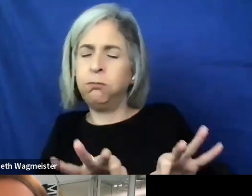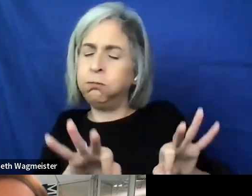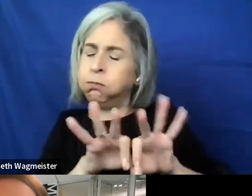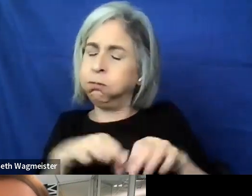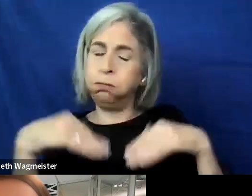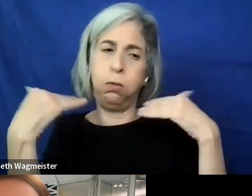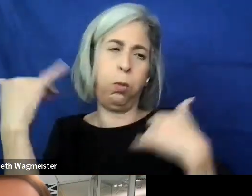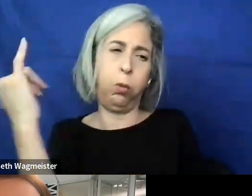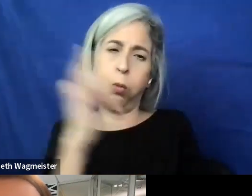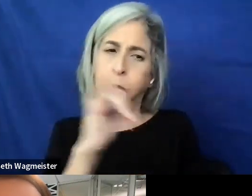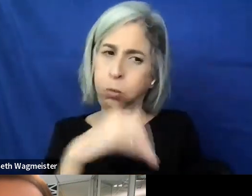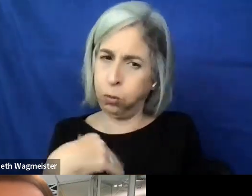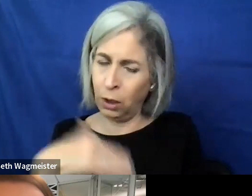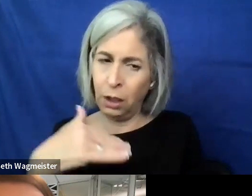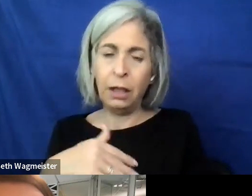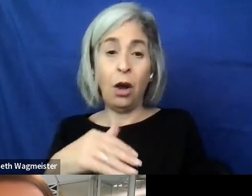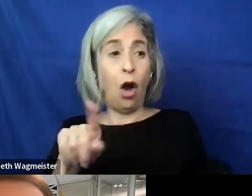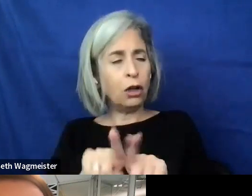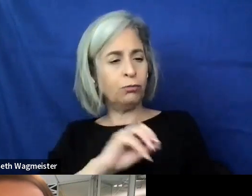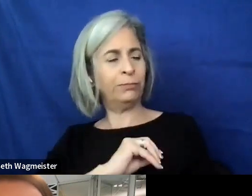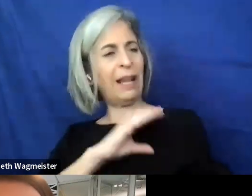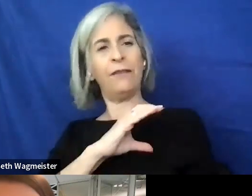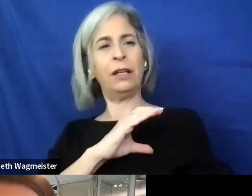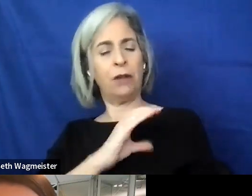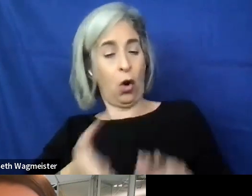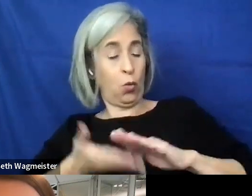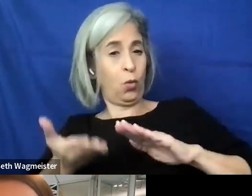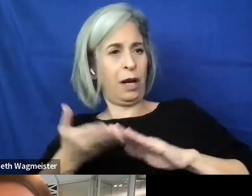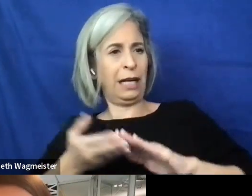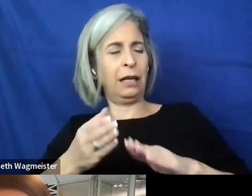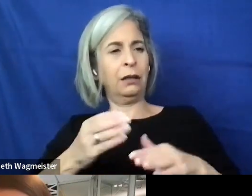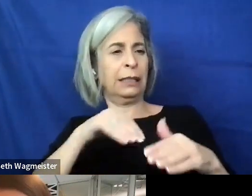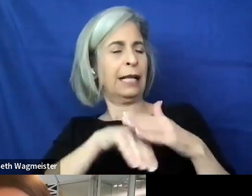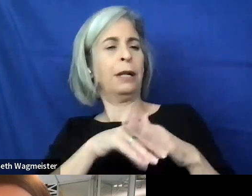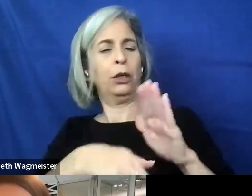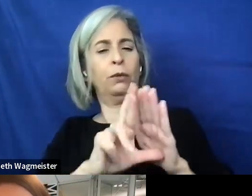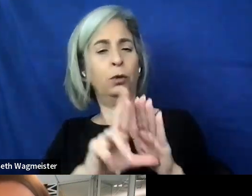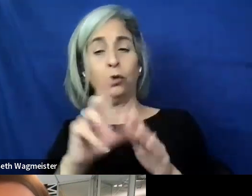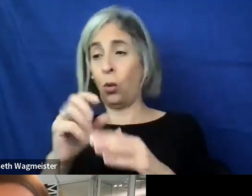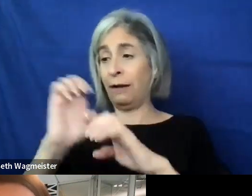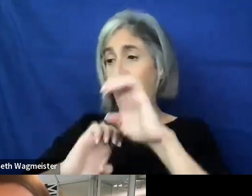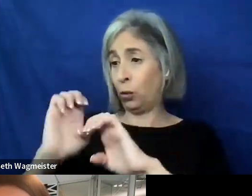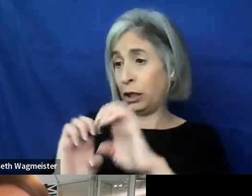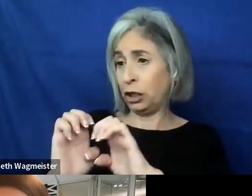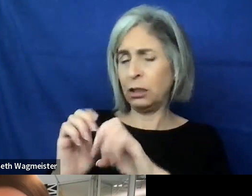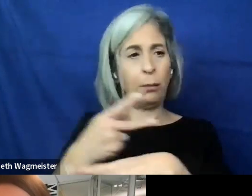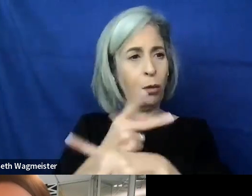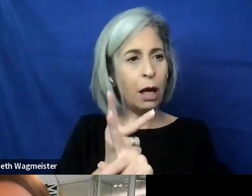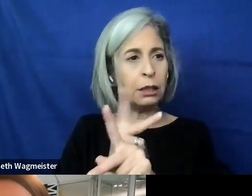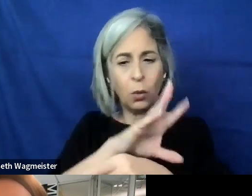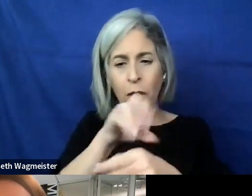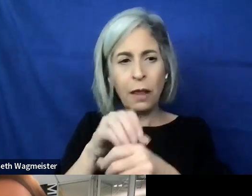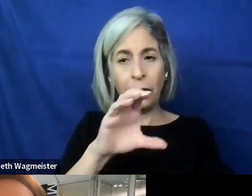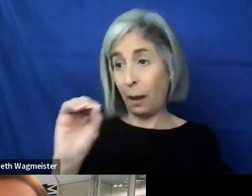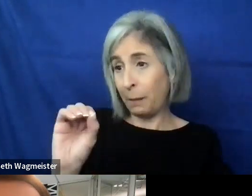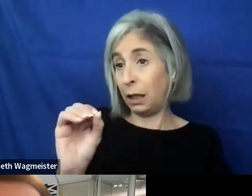And also somebody who is confident running accessibility reviews or evaluations of products within their company.